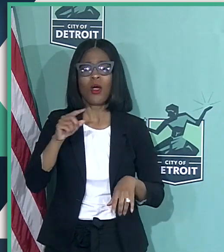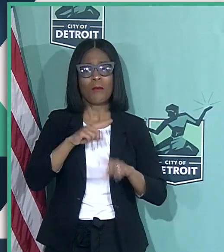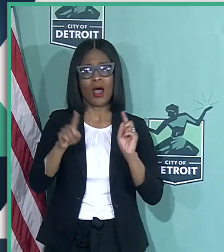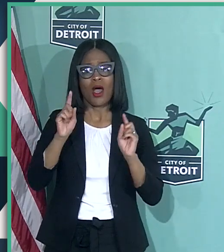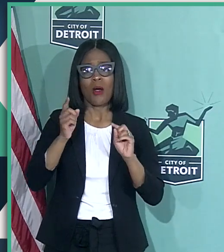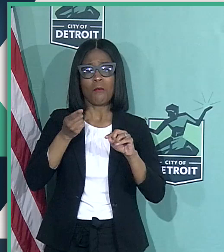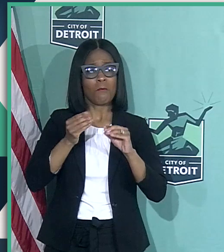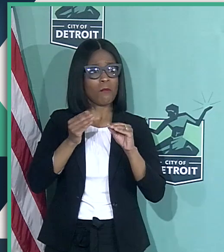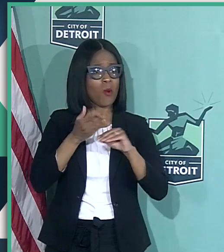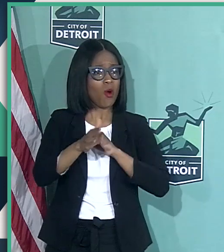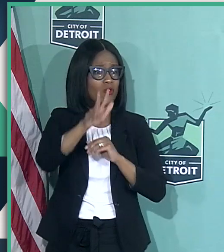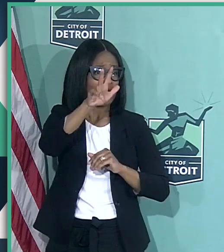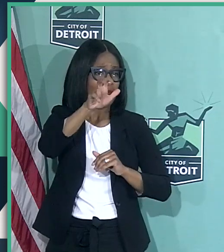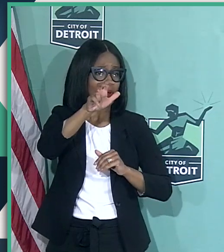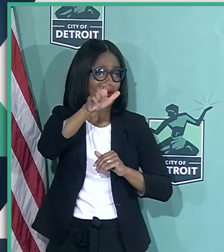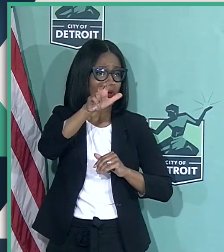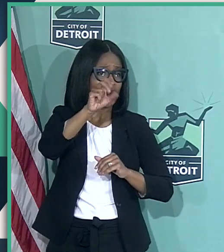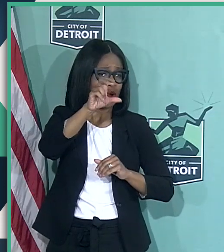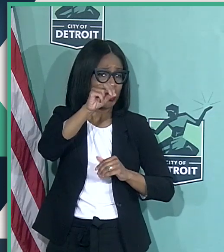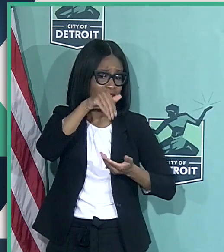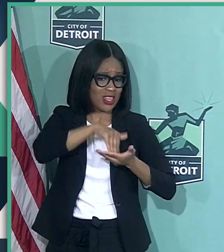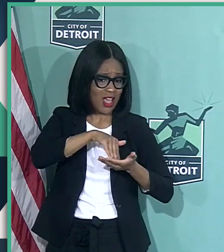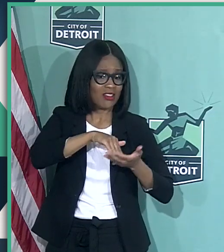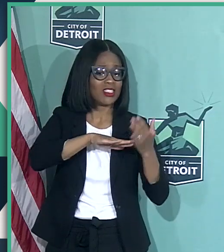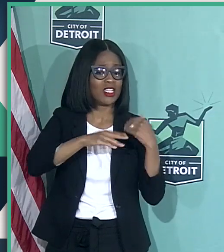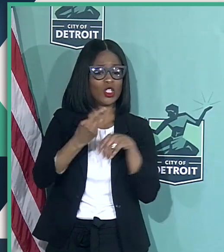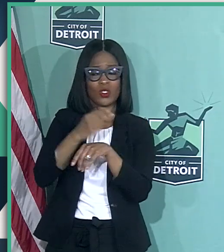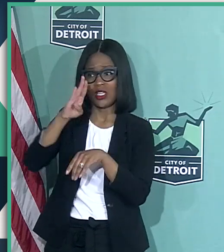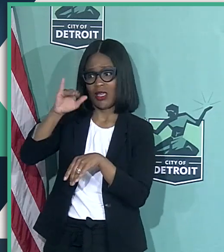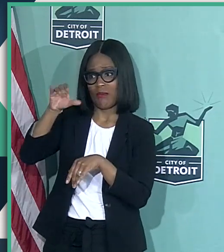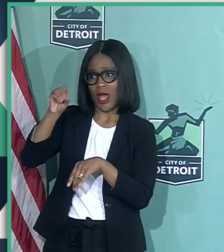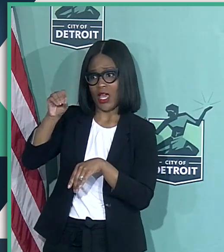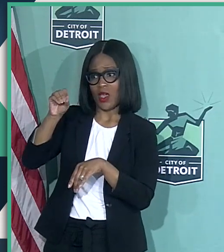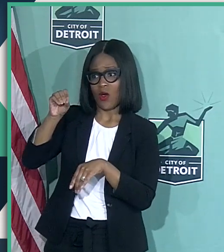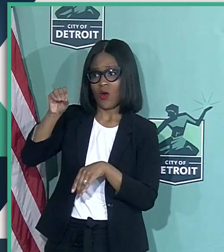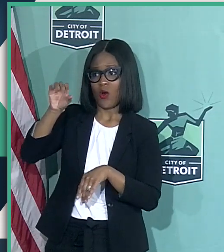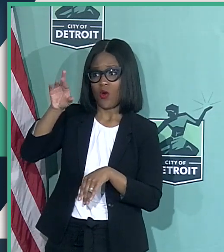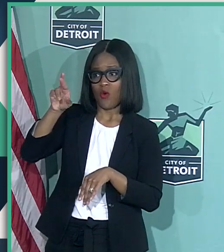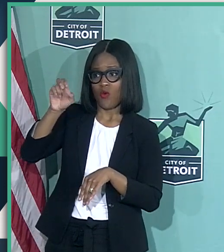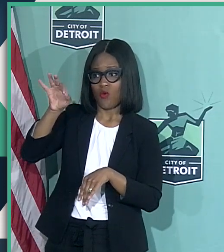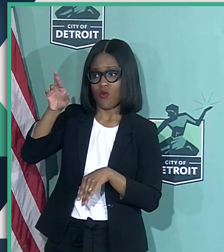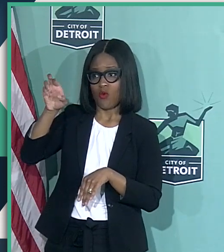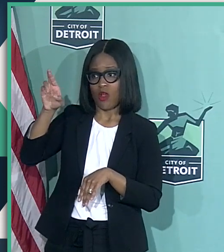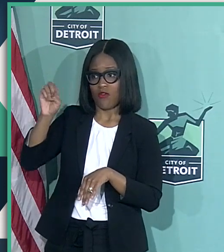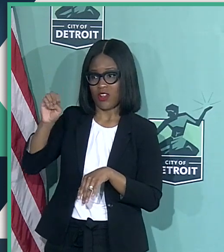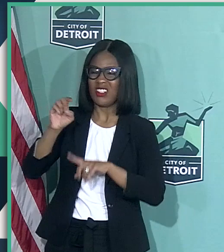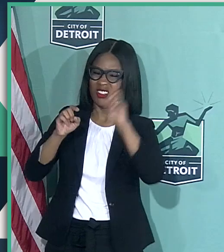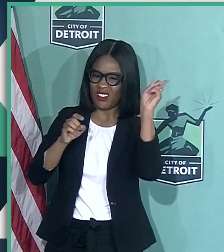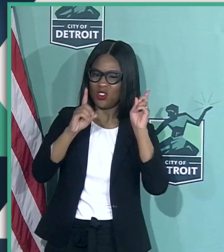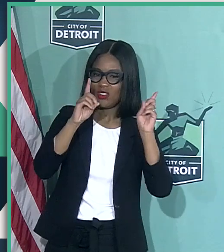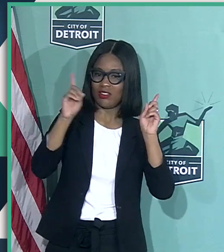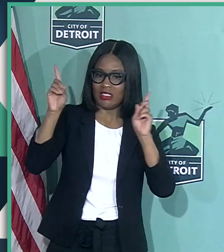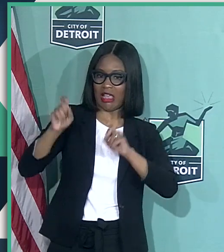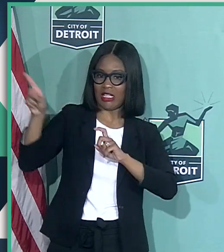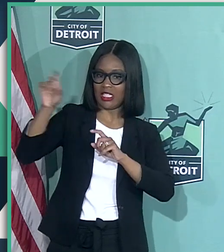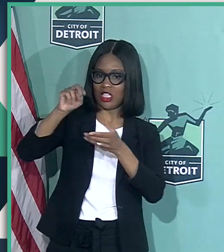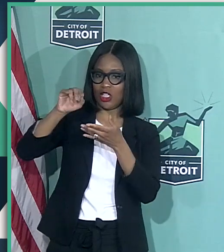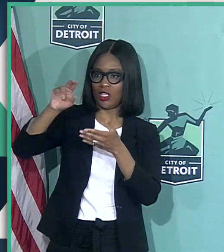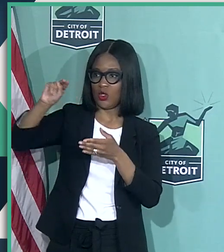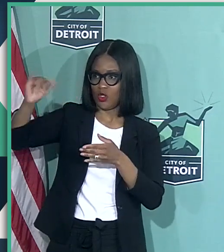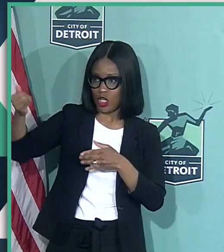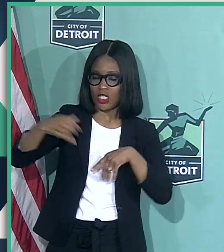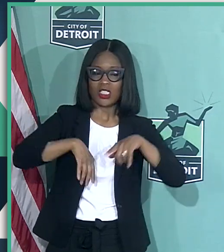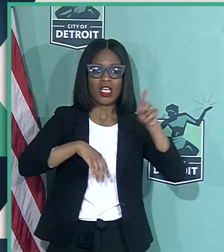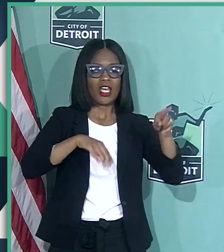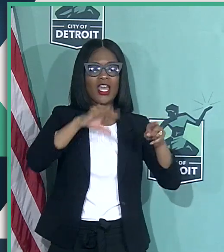tests using bioreference in New Jersey out of the fairgrounds, 2,000 3,000 using Garja Labs in Jackson,